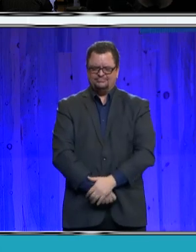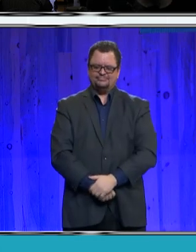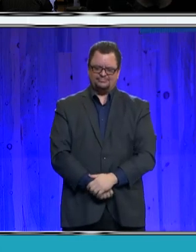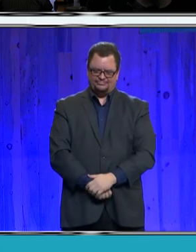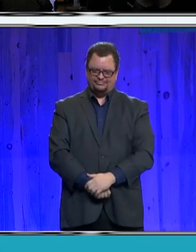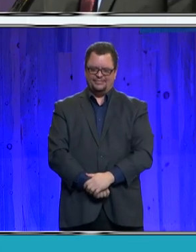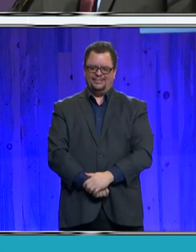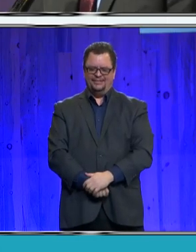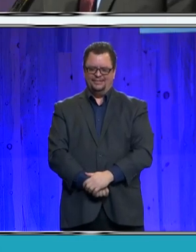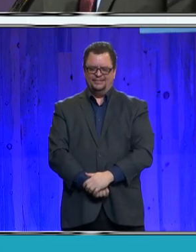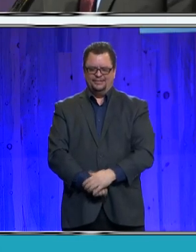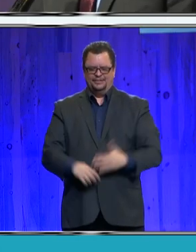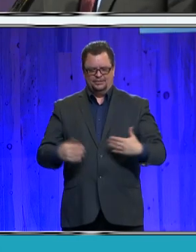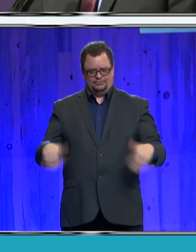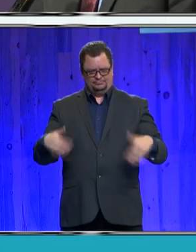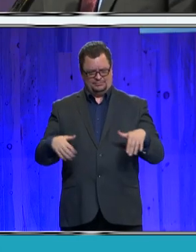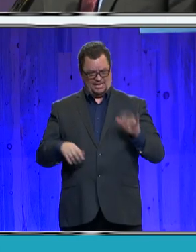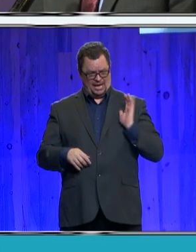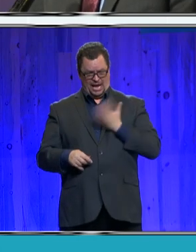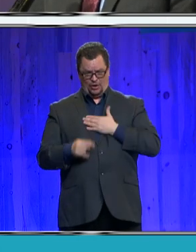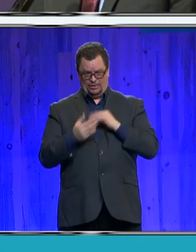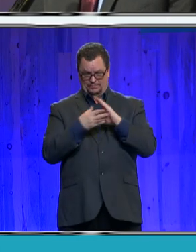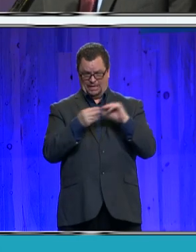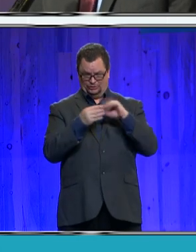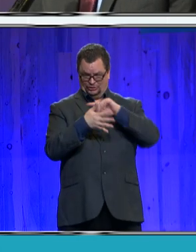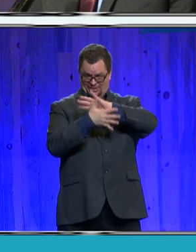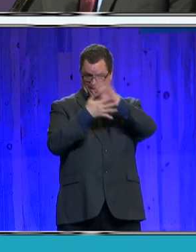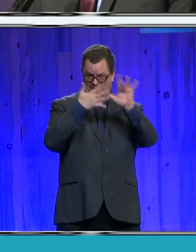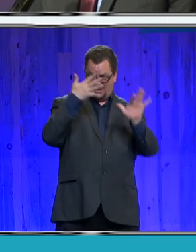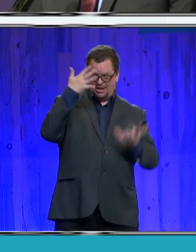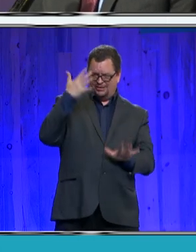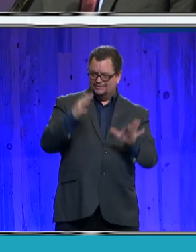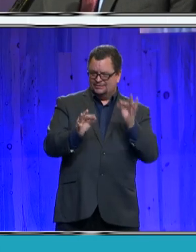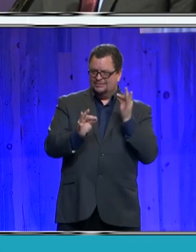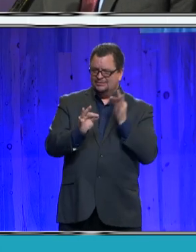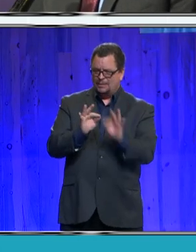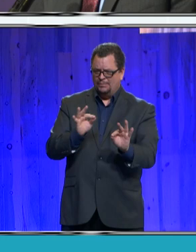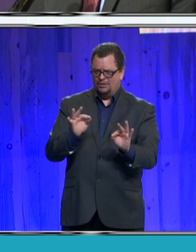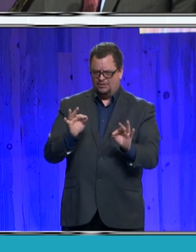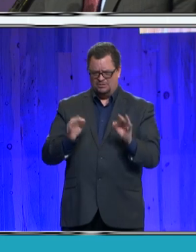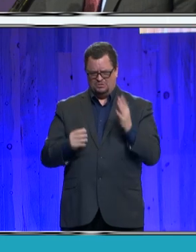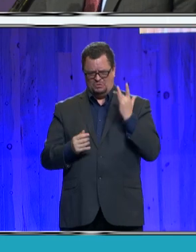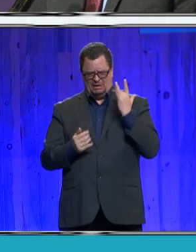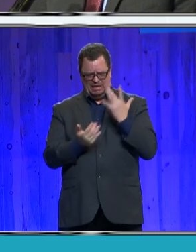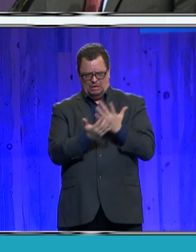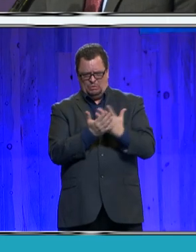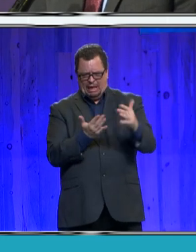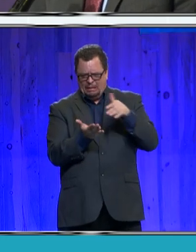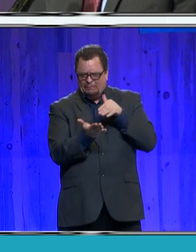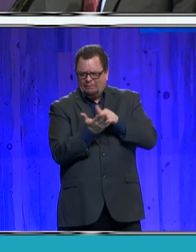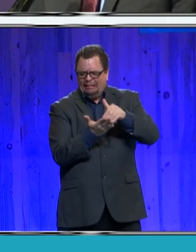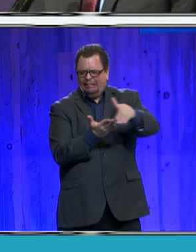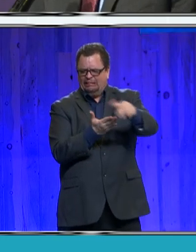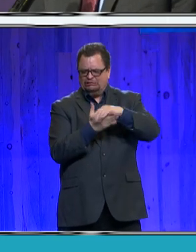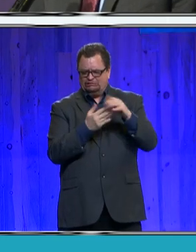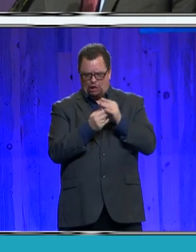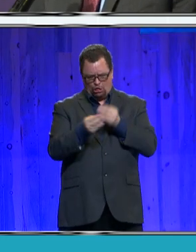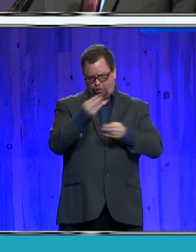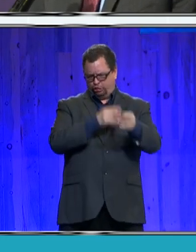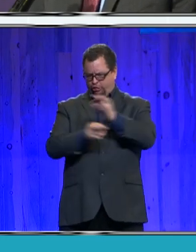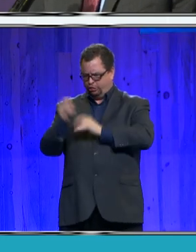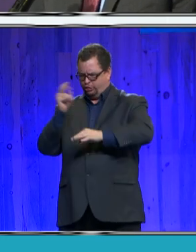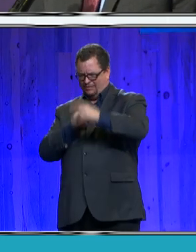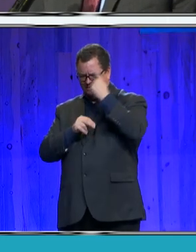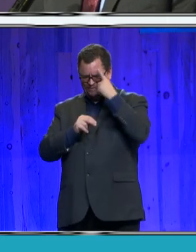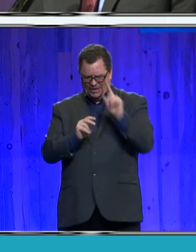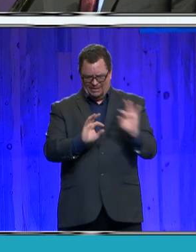Our message is simple and potent. Why waste billions of dollars moving a deck chair around that will deliver no